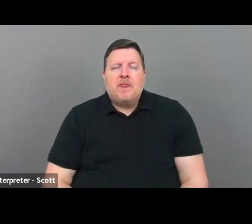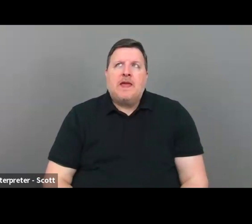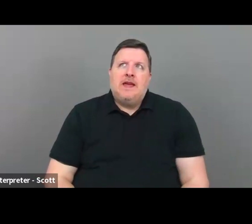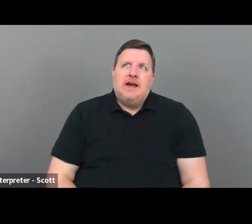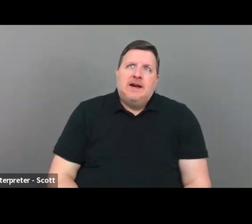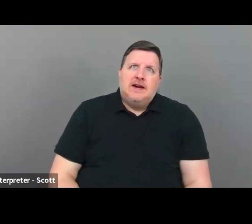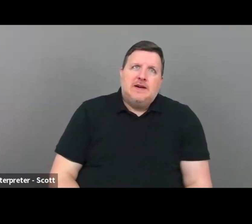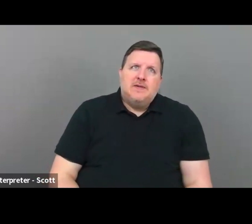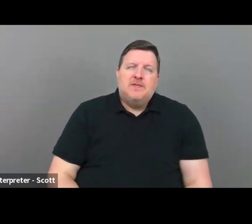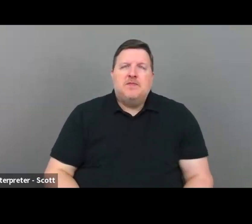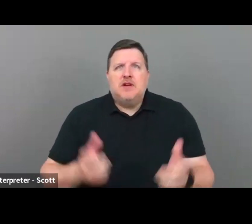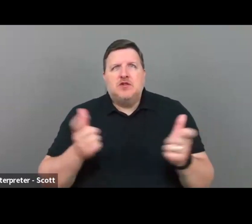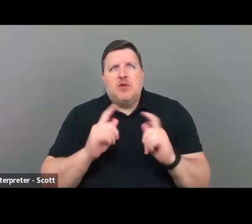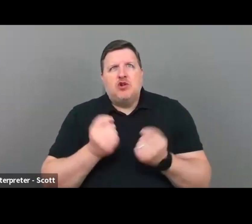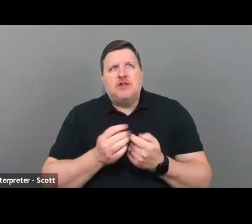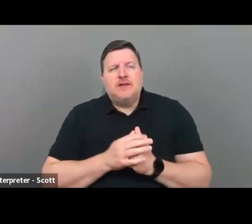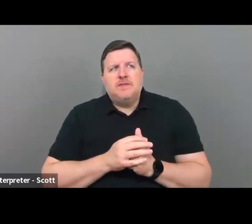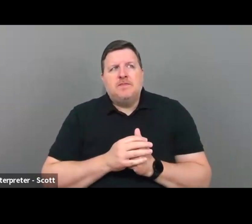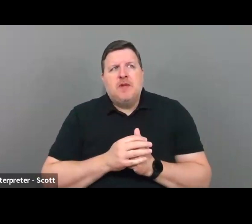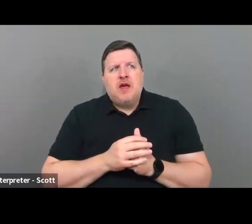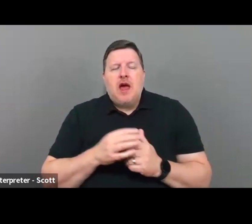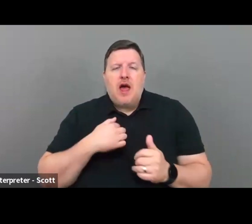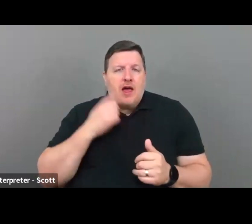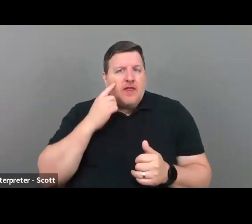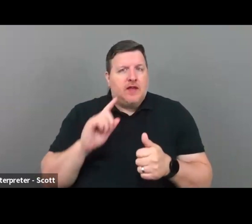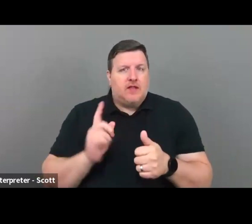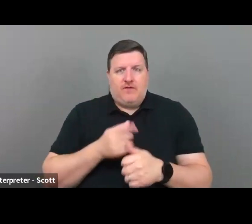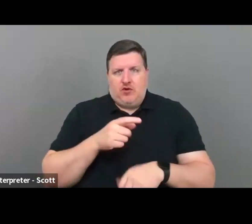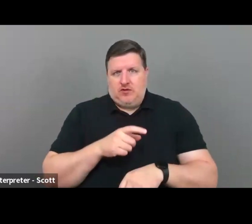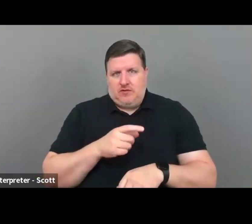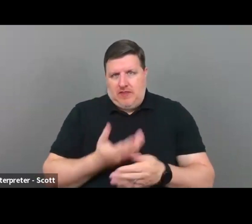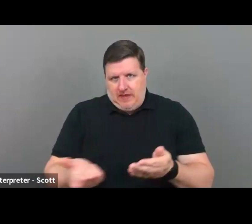um, smaller teams start. I think the first thing is, um,